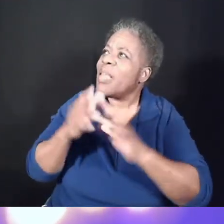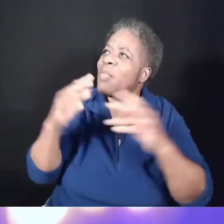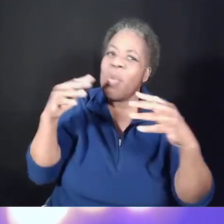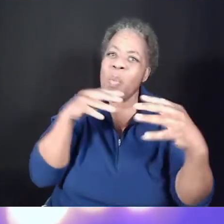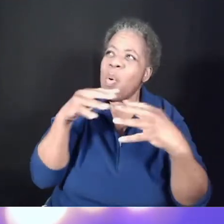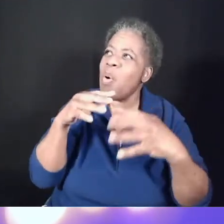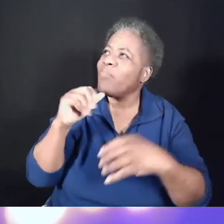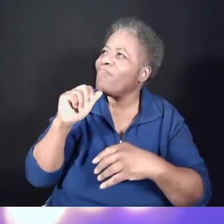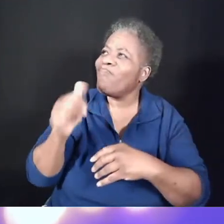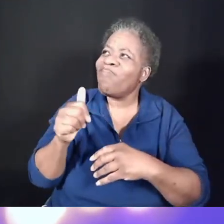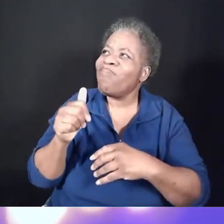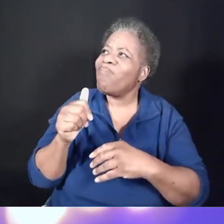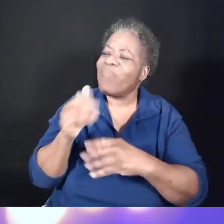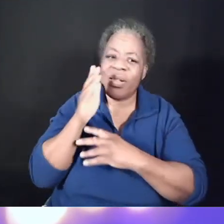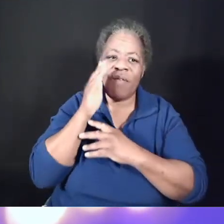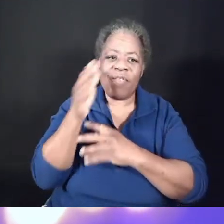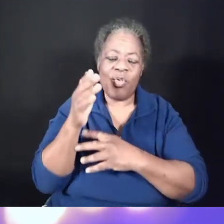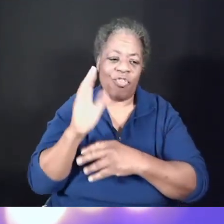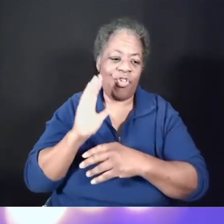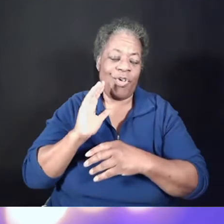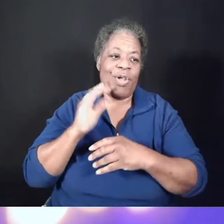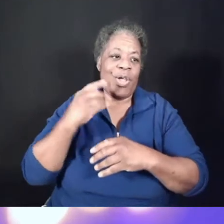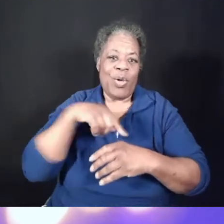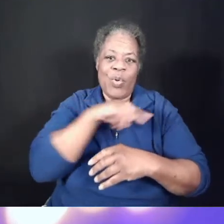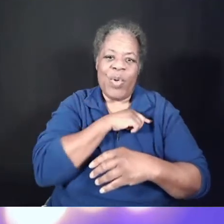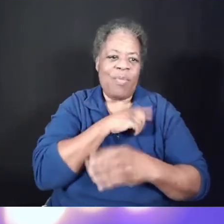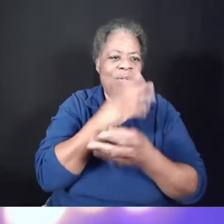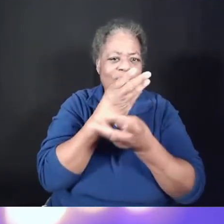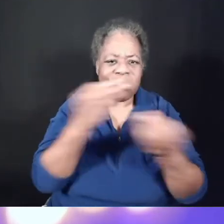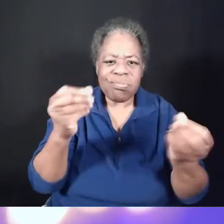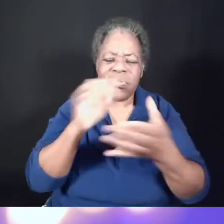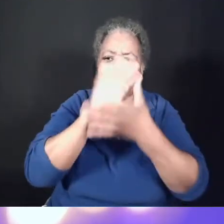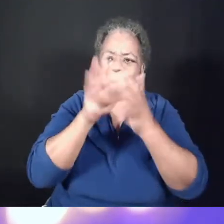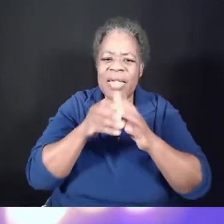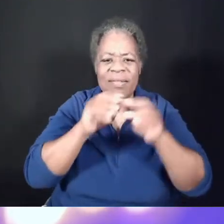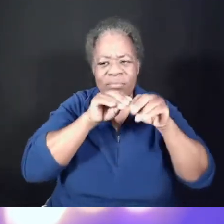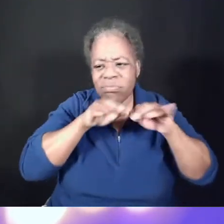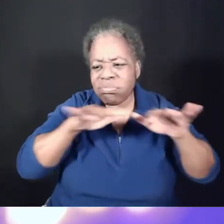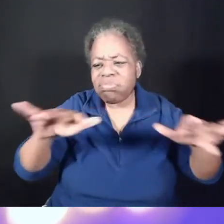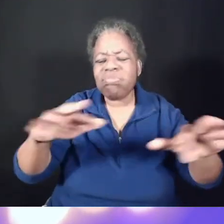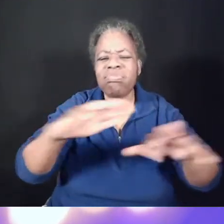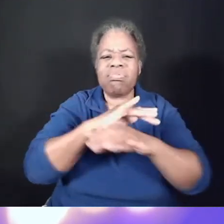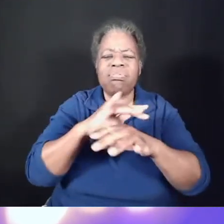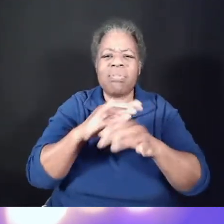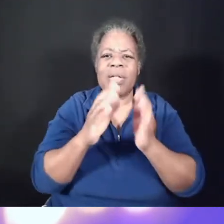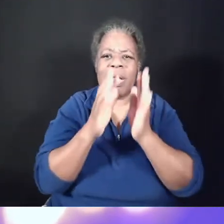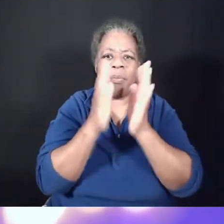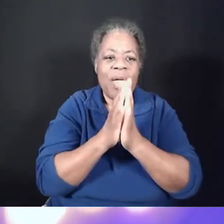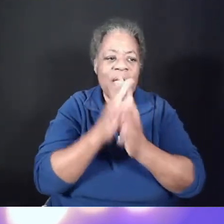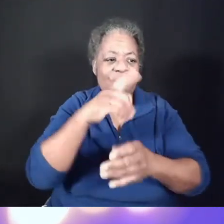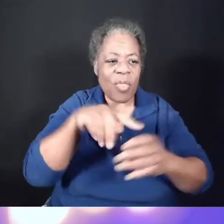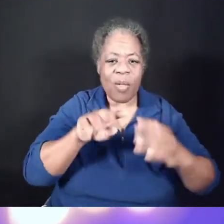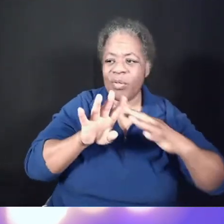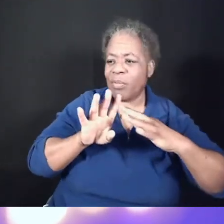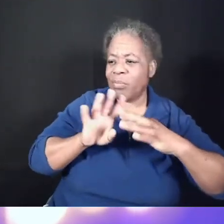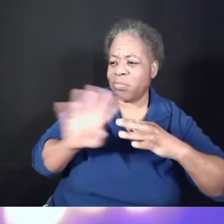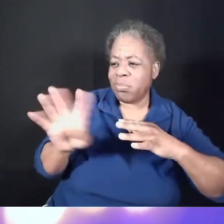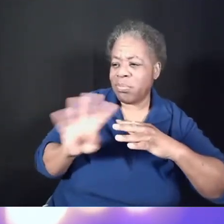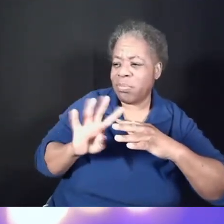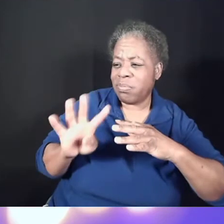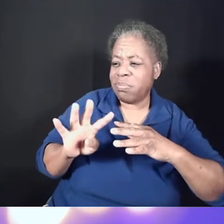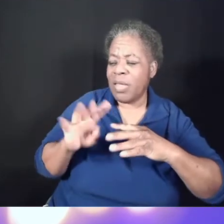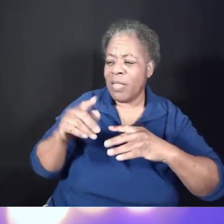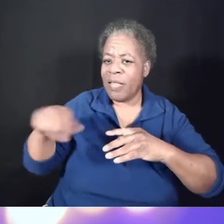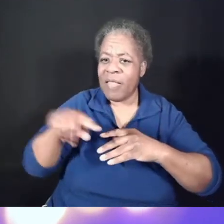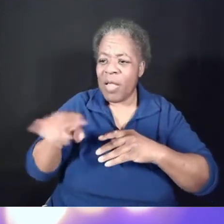day you will turn our swords into plowshares. We pray for those fleeing the conflict that they would find welcome and